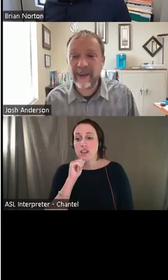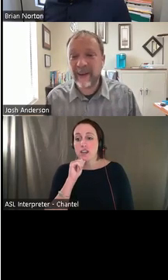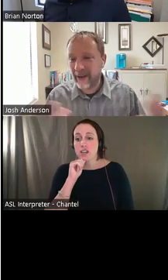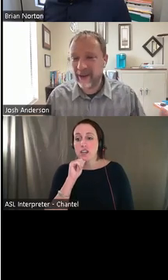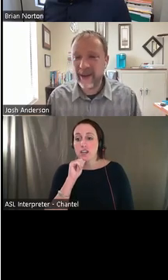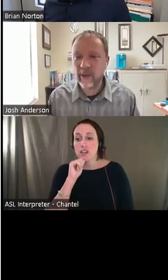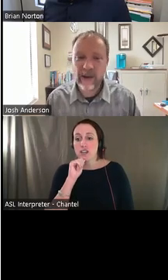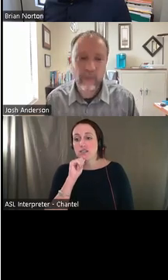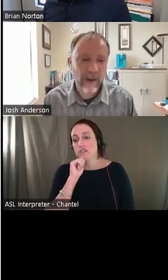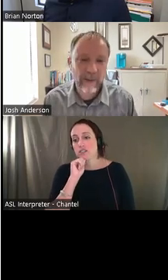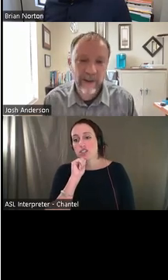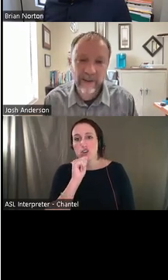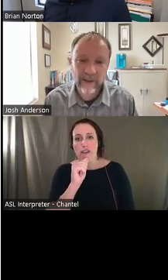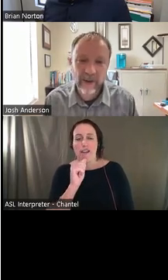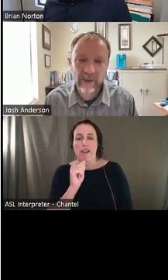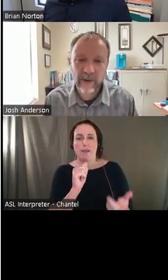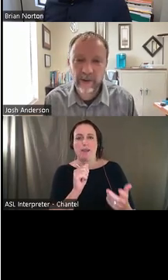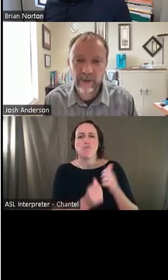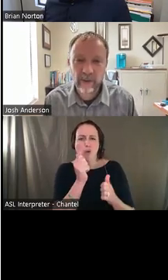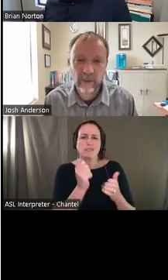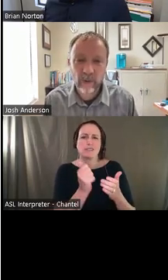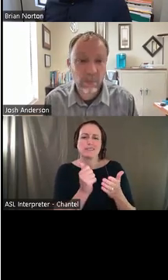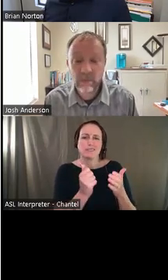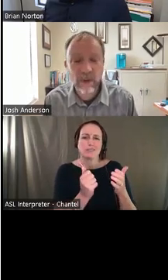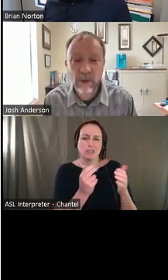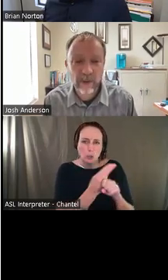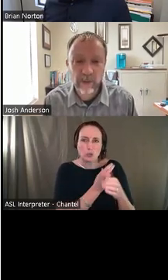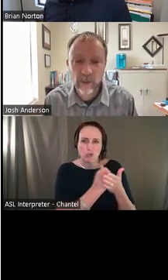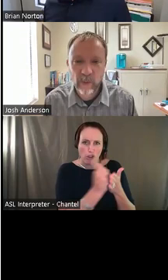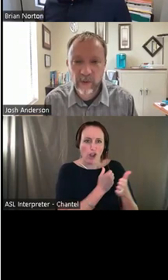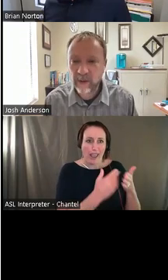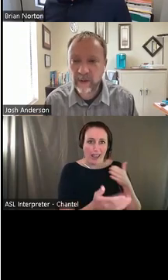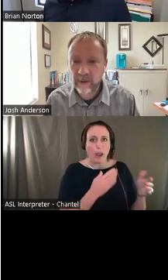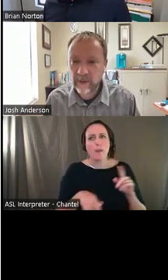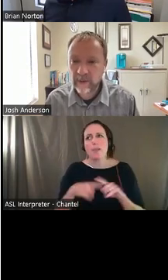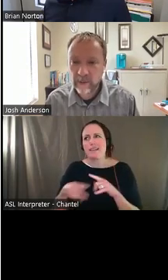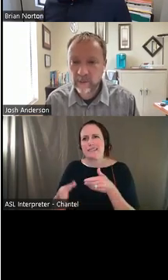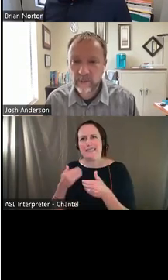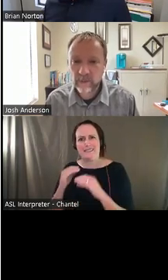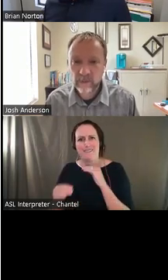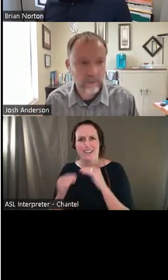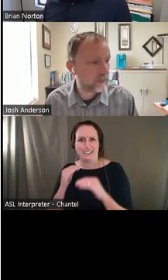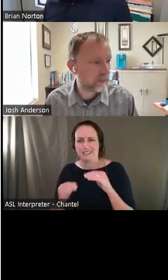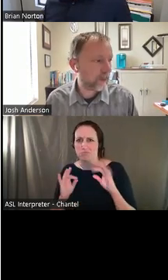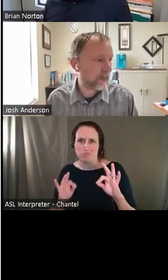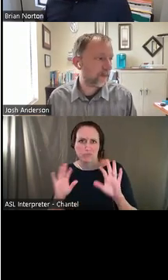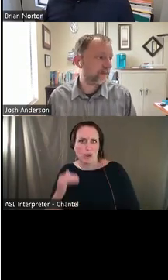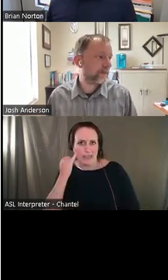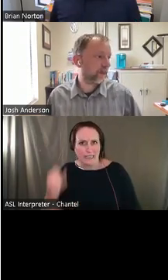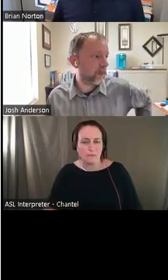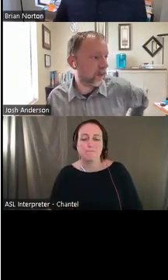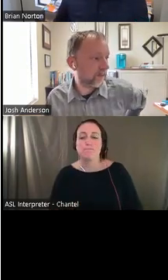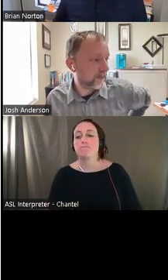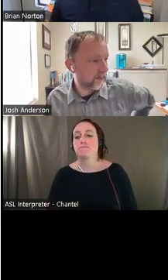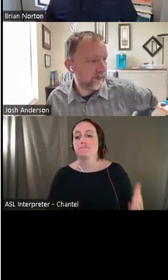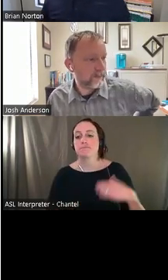that, uh, and being able to accommodate the need very, very easily for no cost whatsoever. Love it. All right, guys, one